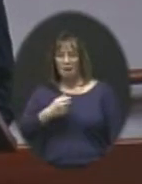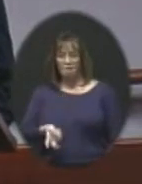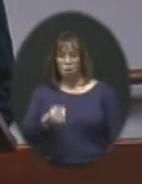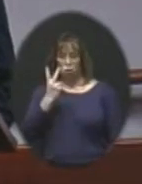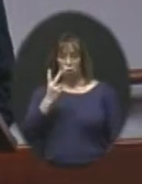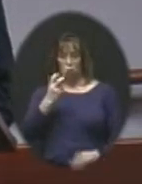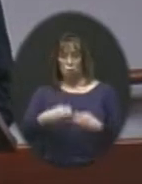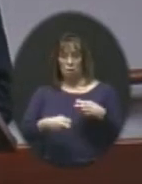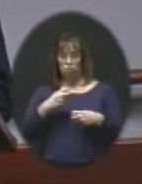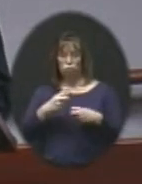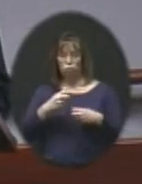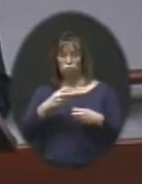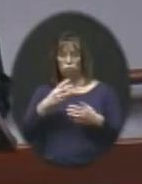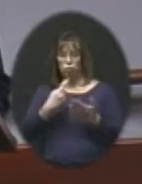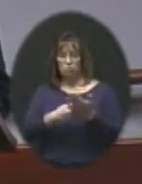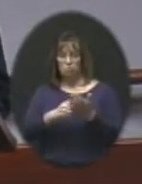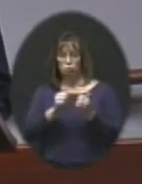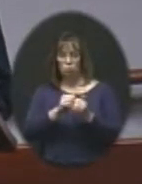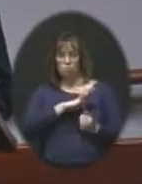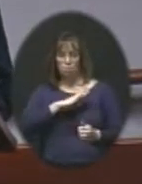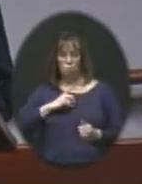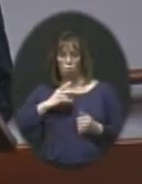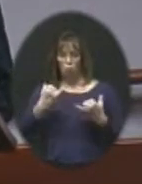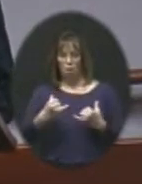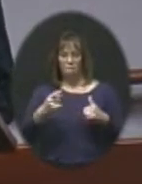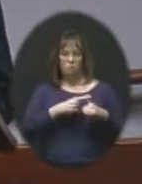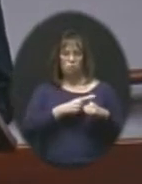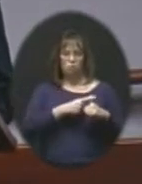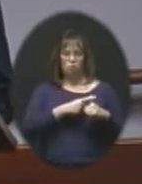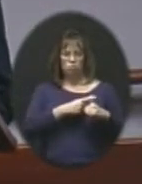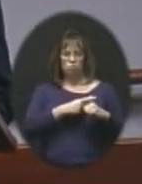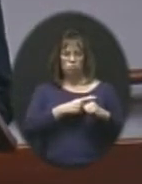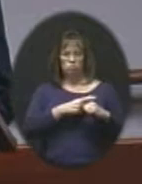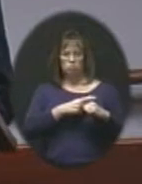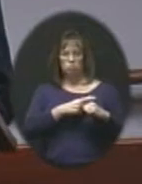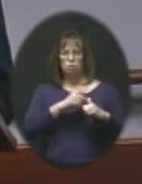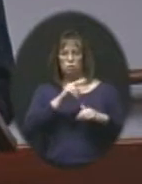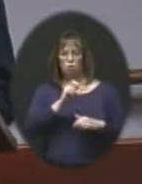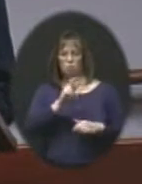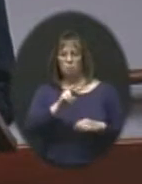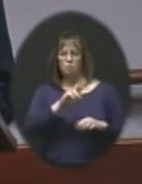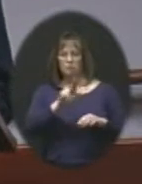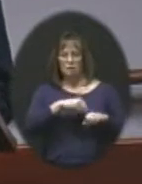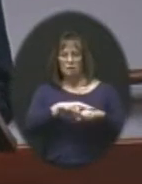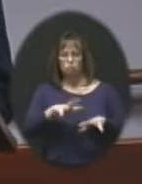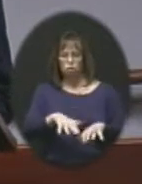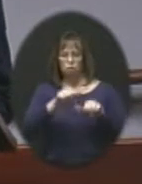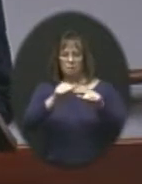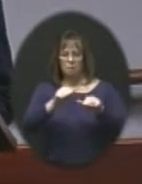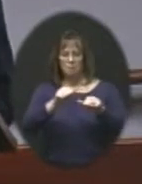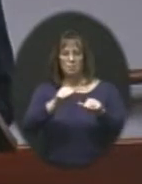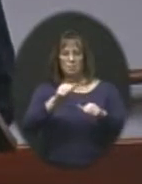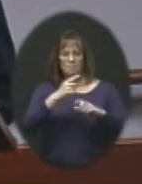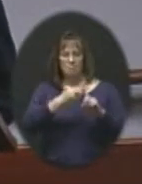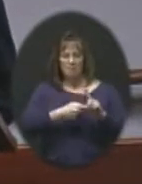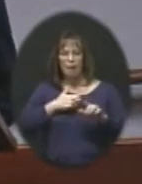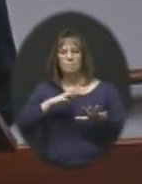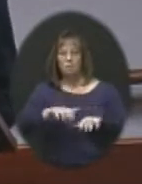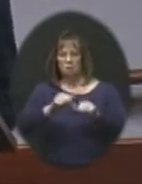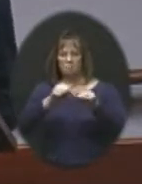two issues to address the board today. First of all, November is National Adoption Month. I am an adoptive parent